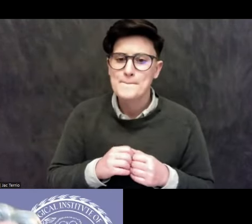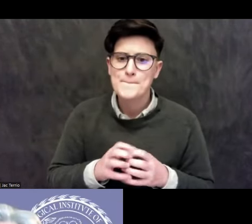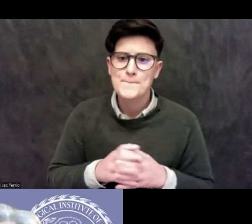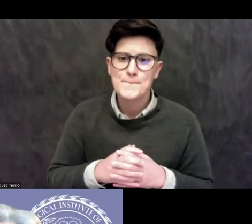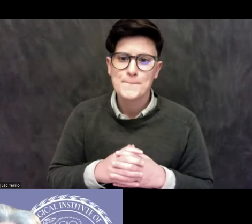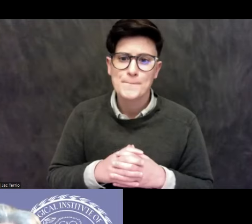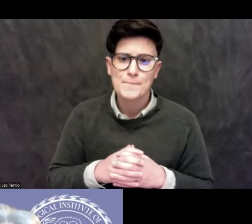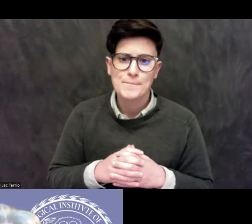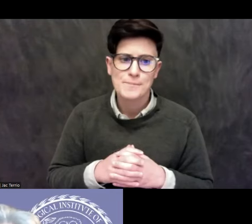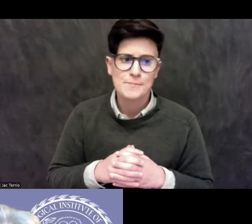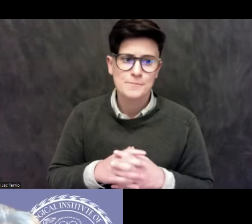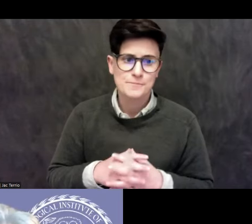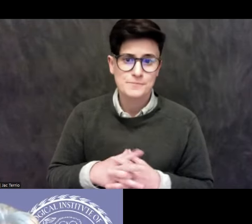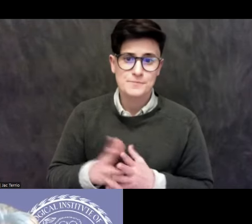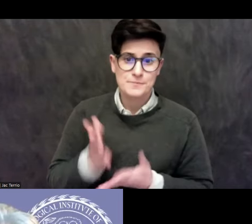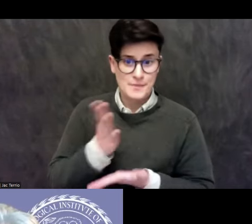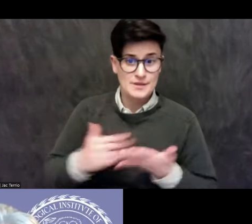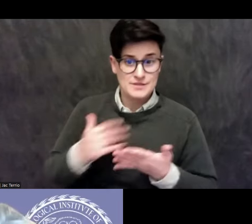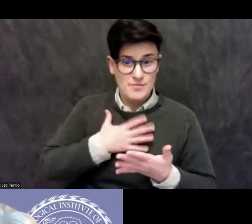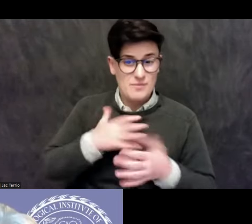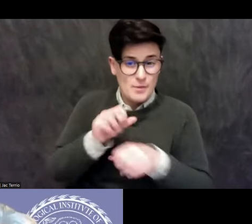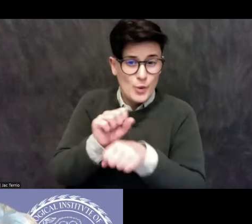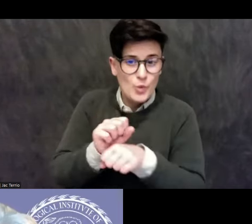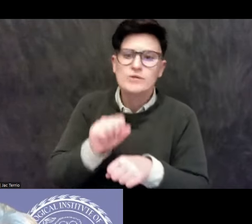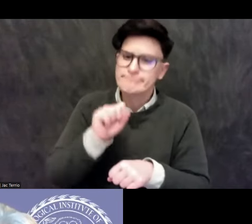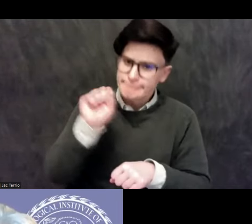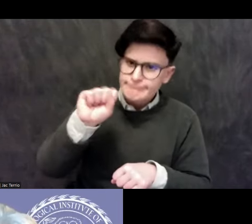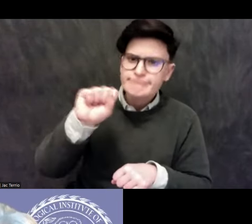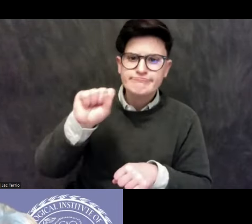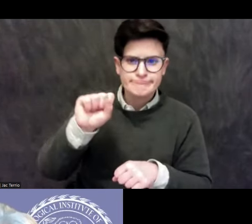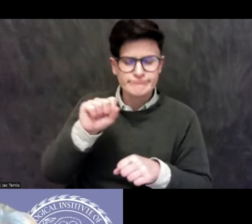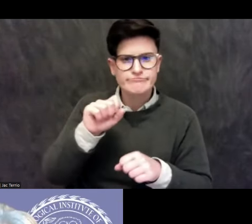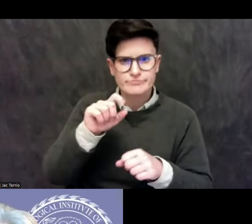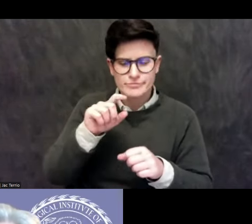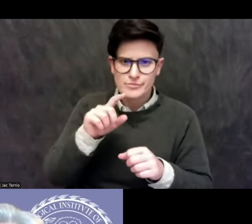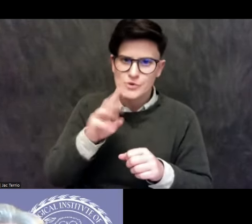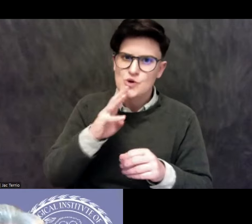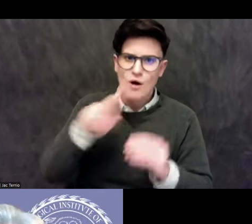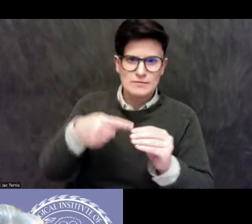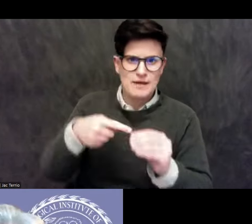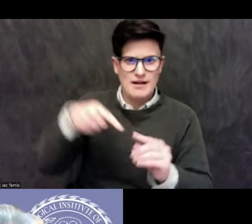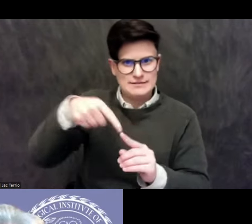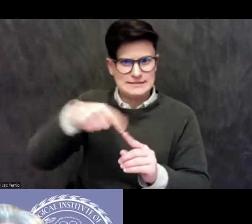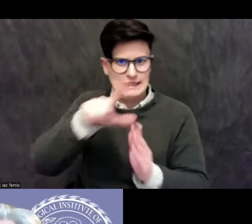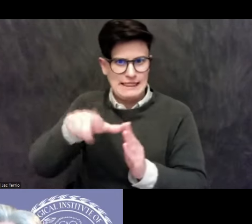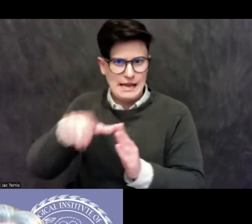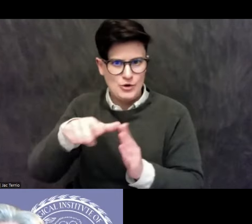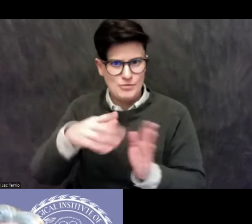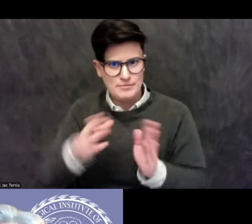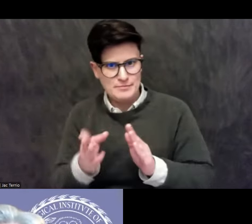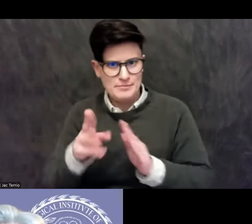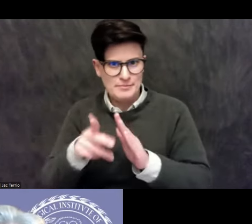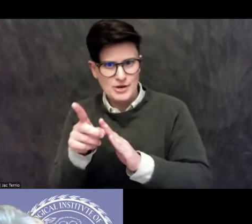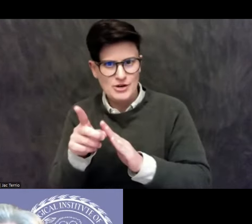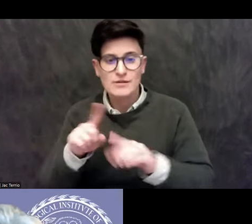some of my work does engage with this directly, this, this later period, but more of my colleagues, like Aurelio